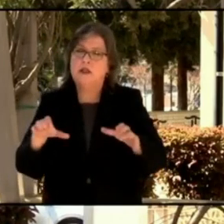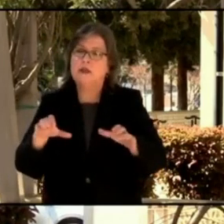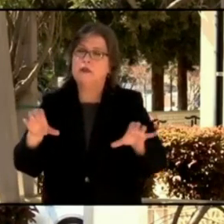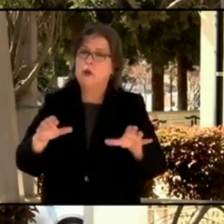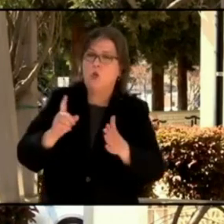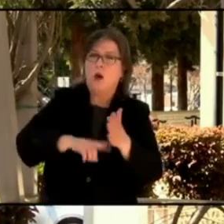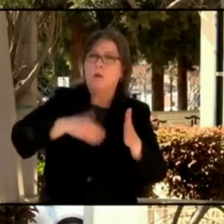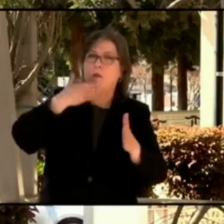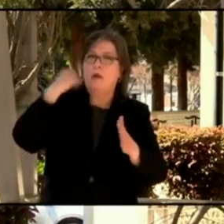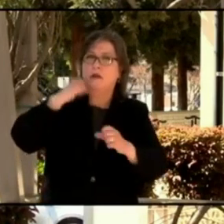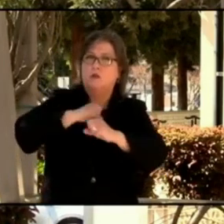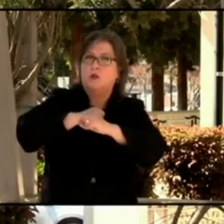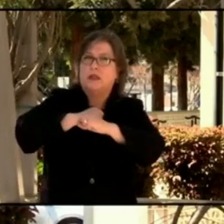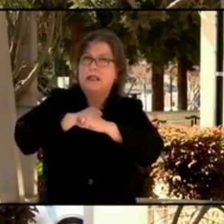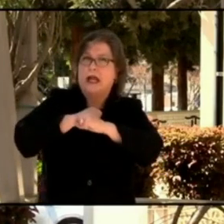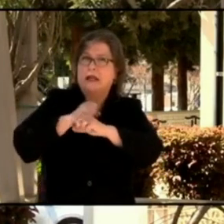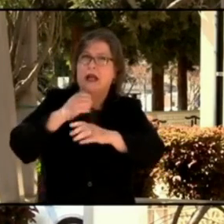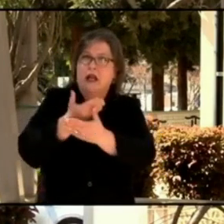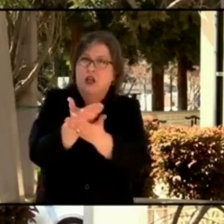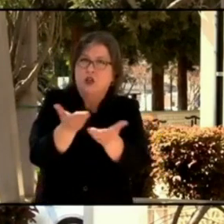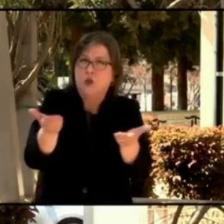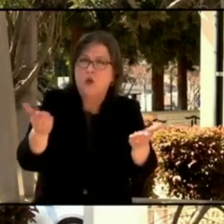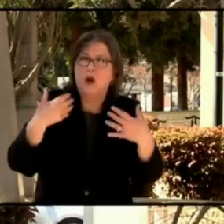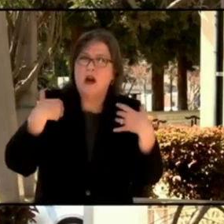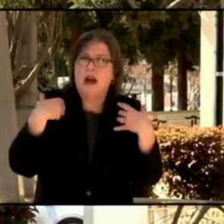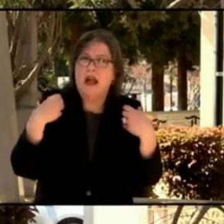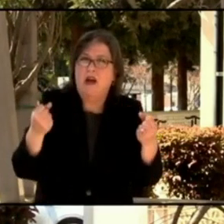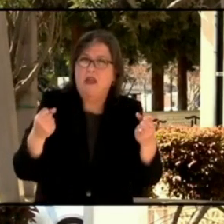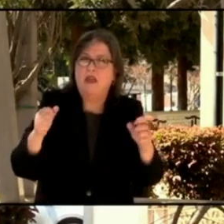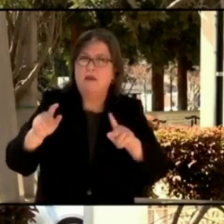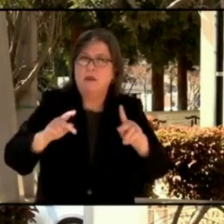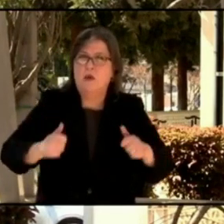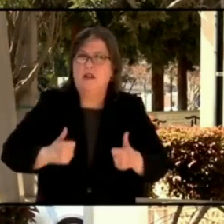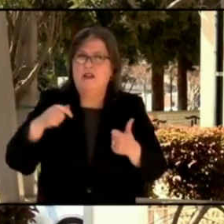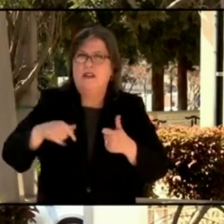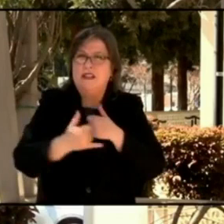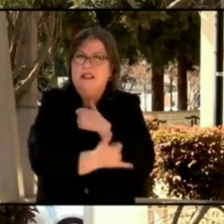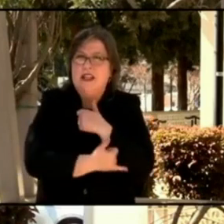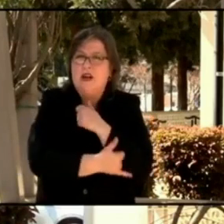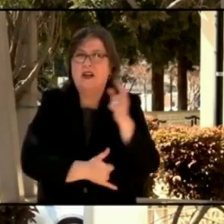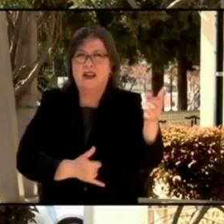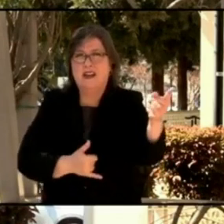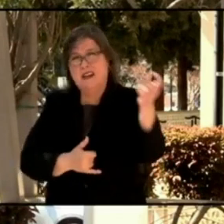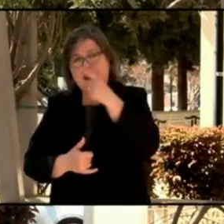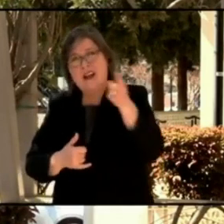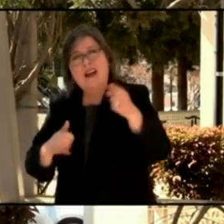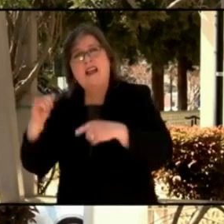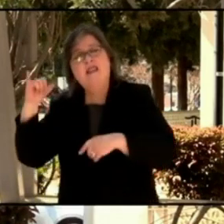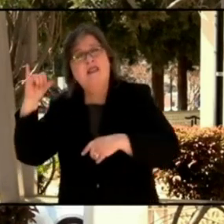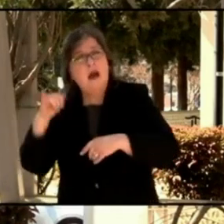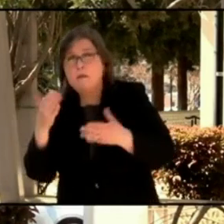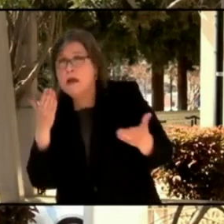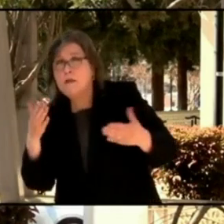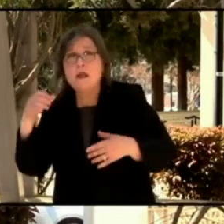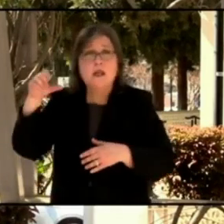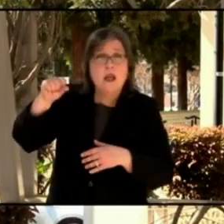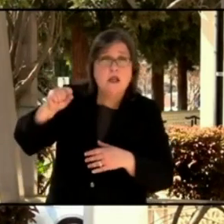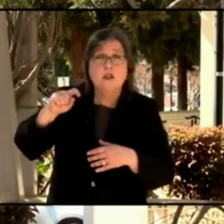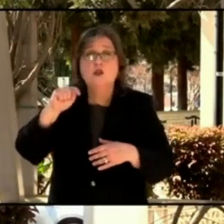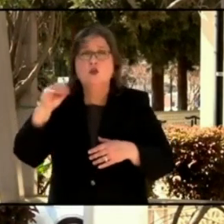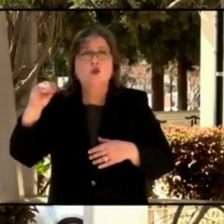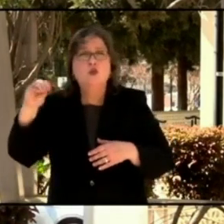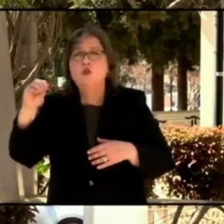our county. Is that a maybe or a yes or a too soon to tell? That's a too soon to tell.